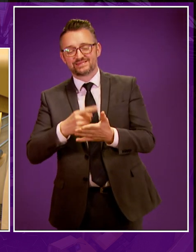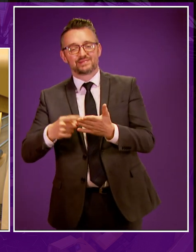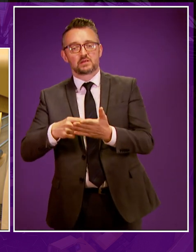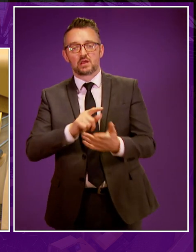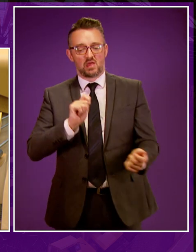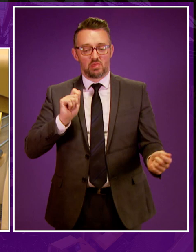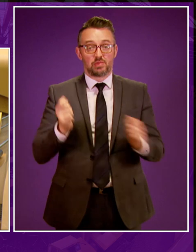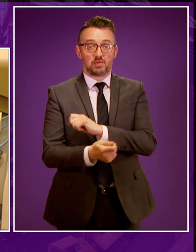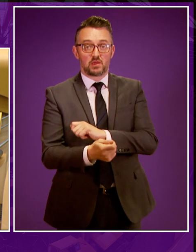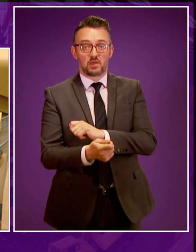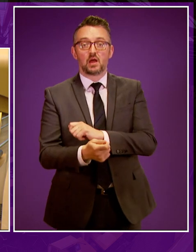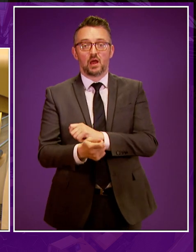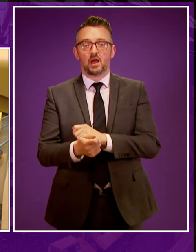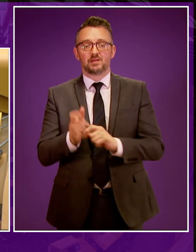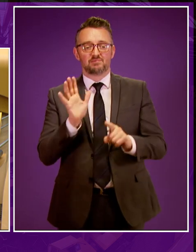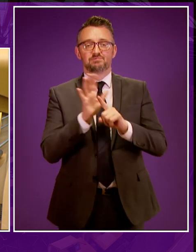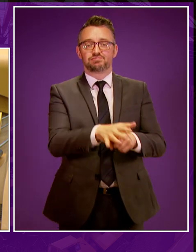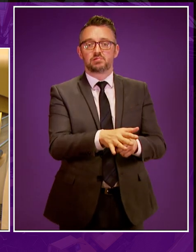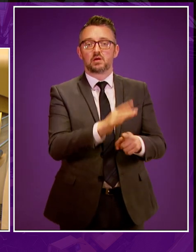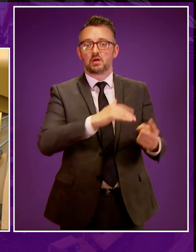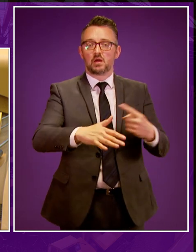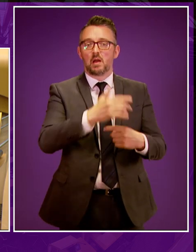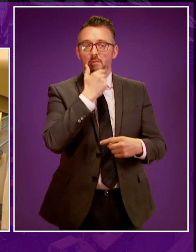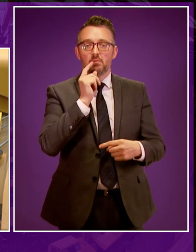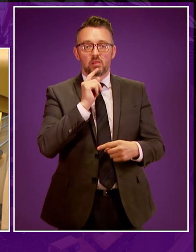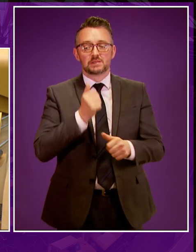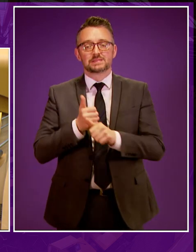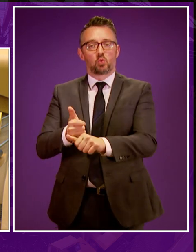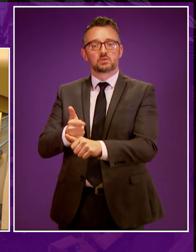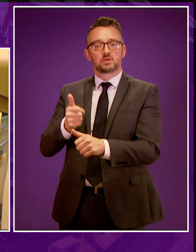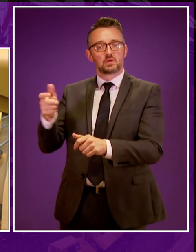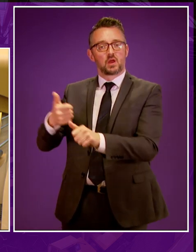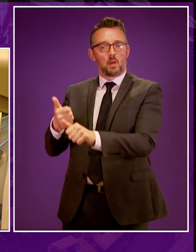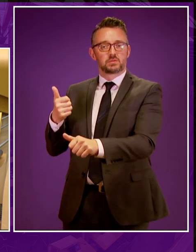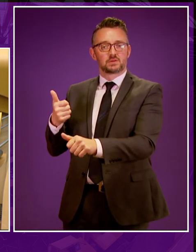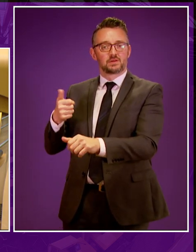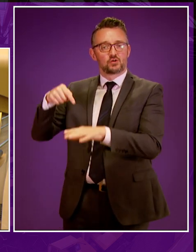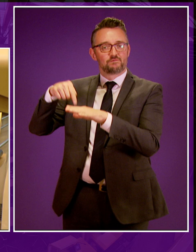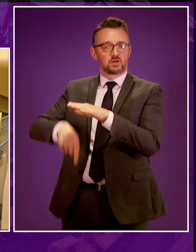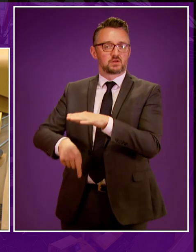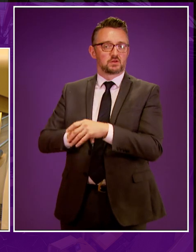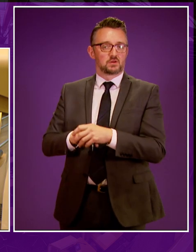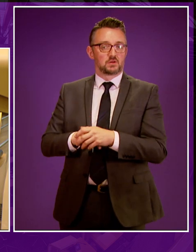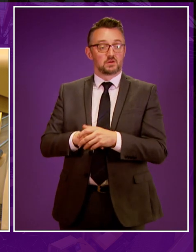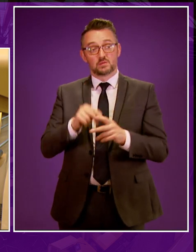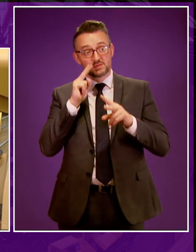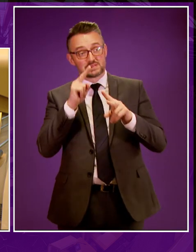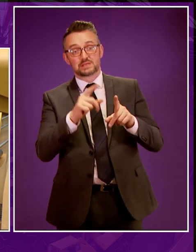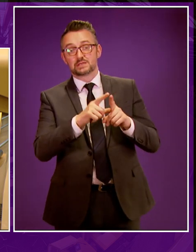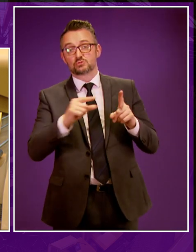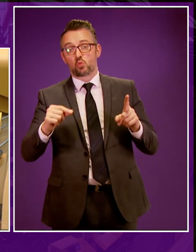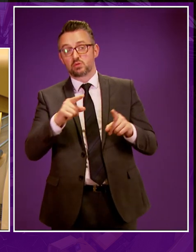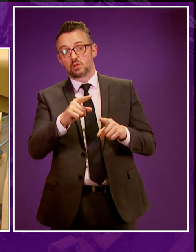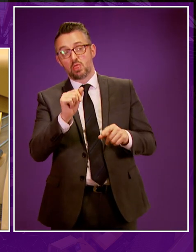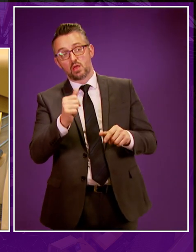riding roughshod over local residents in favour of a shale company. Now, we have already seen what a Conservative Government has done to